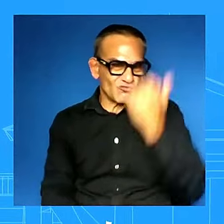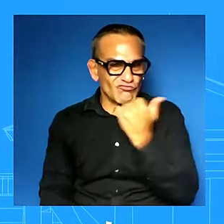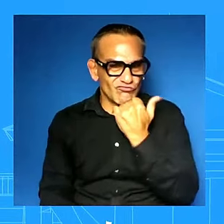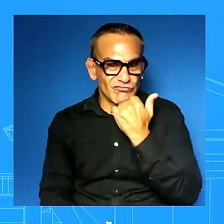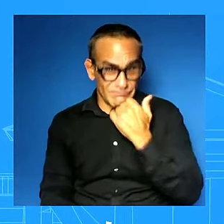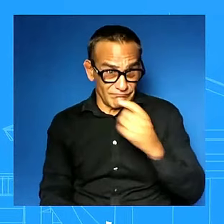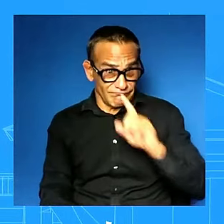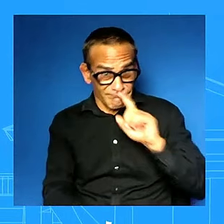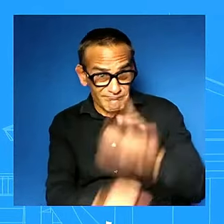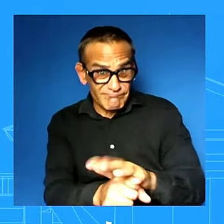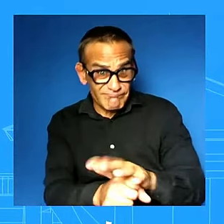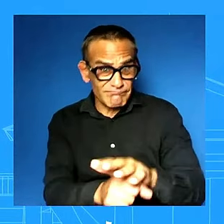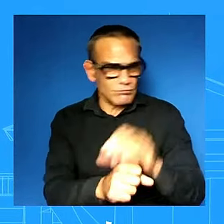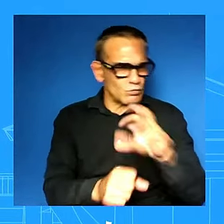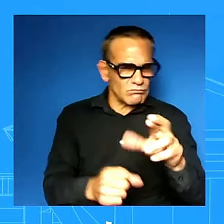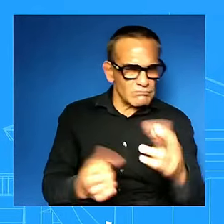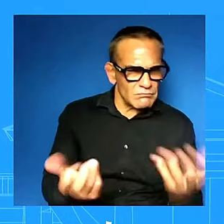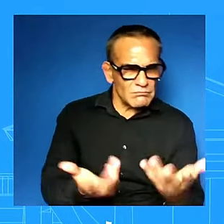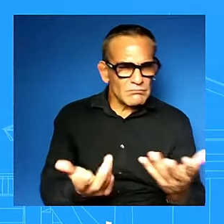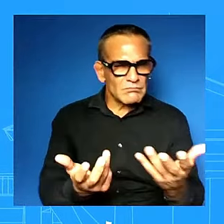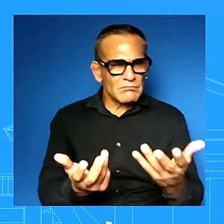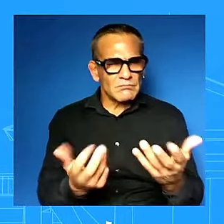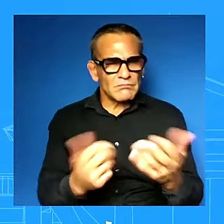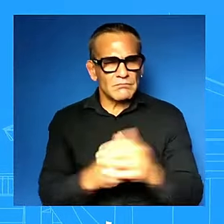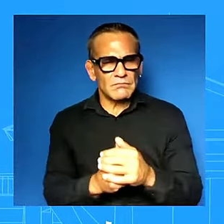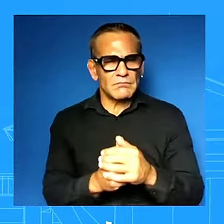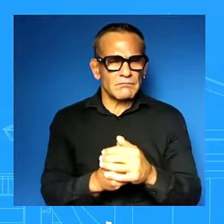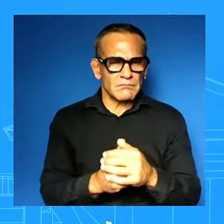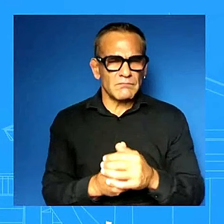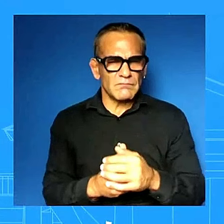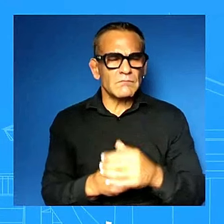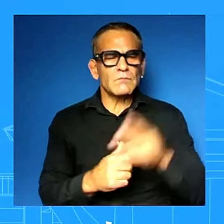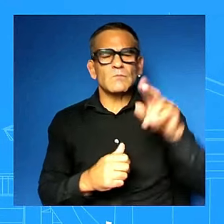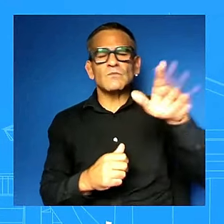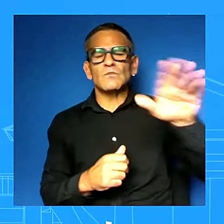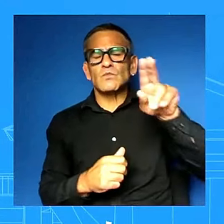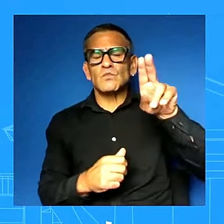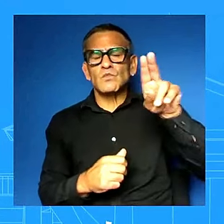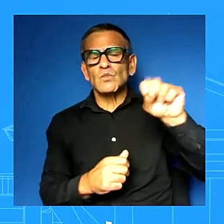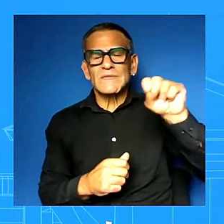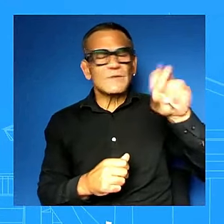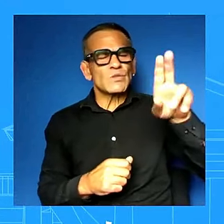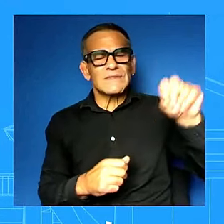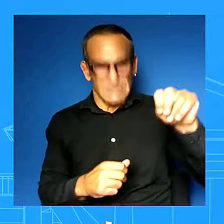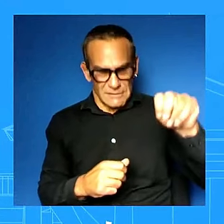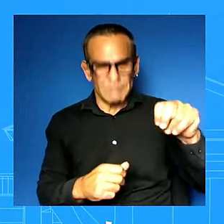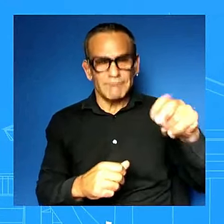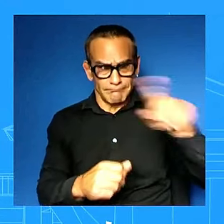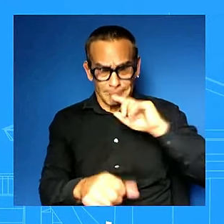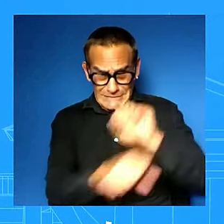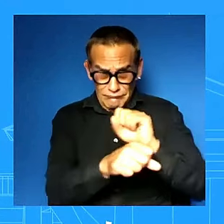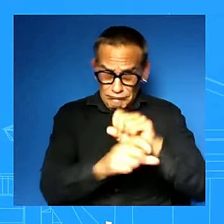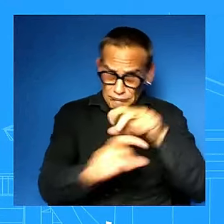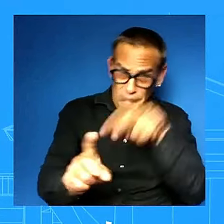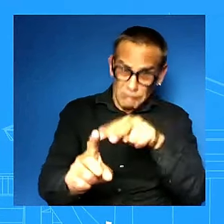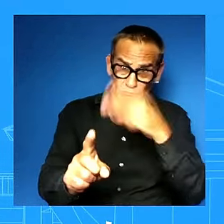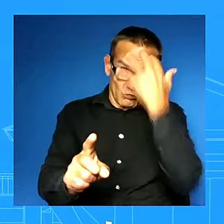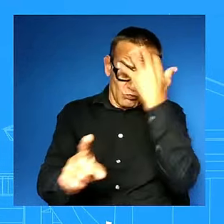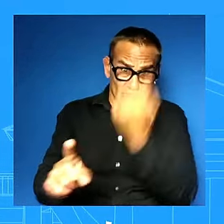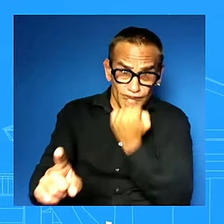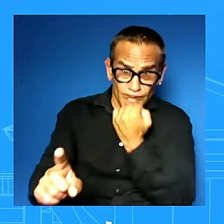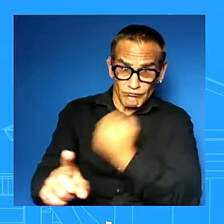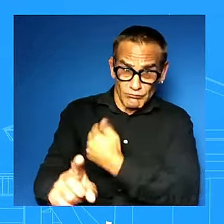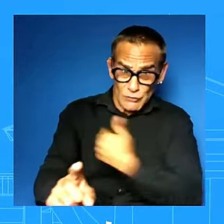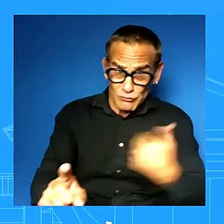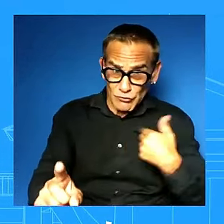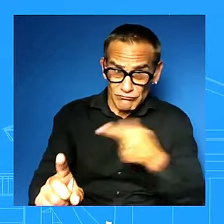you could give us the u.s position on whether they are indeed hamas members has israel shared any evidence that they are members of hamas so what i can say